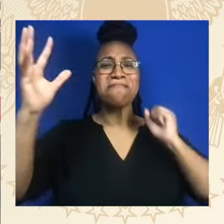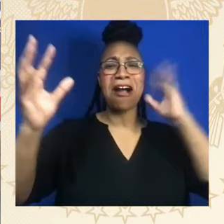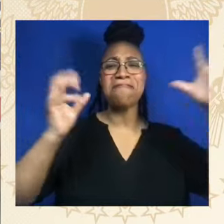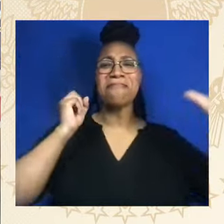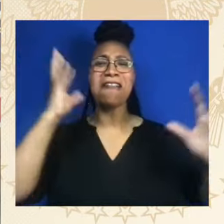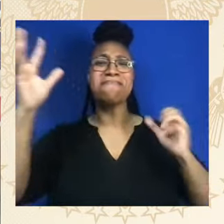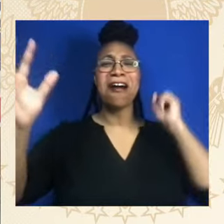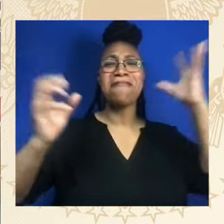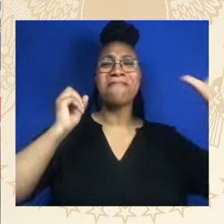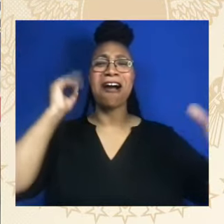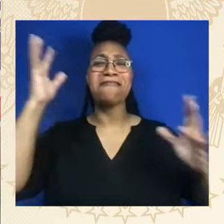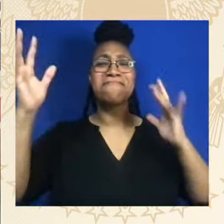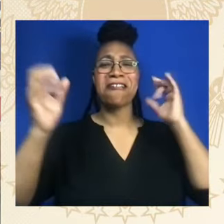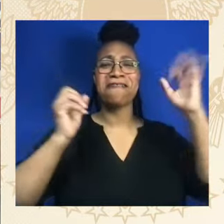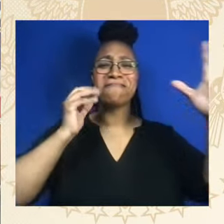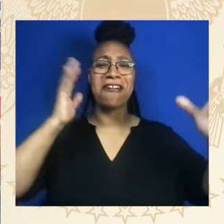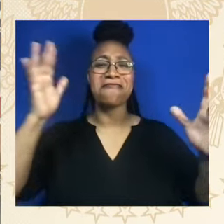sea